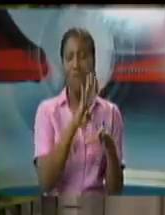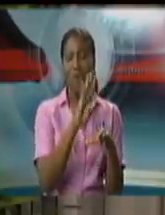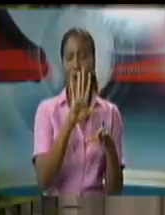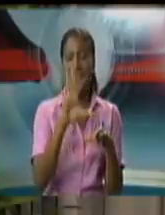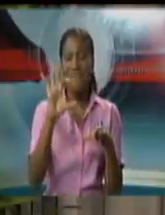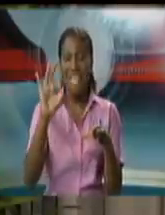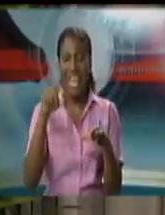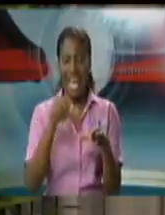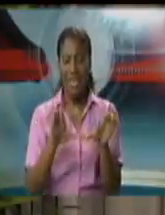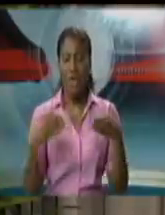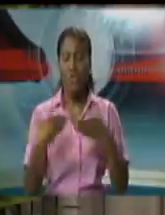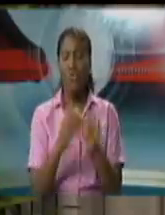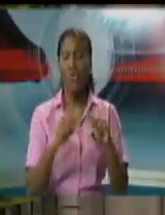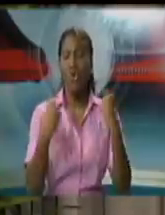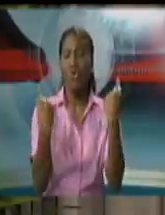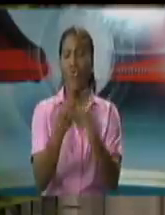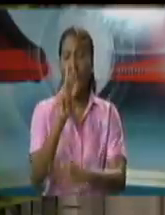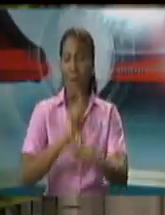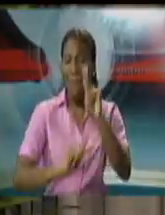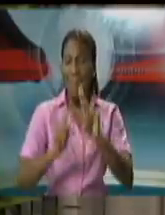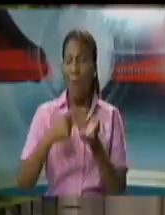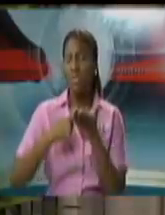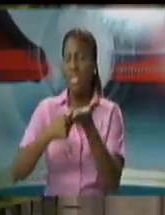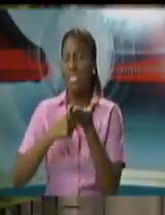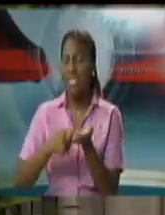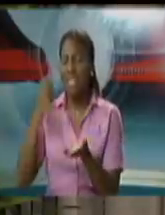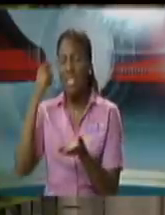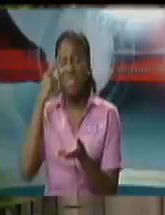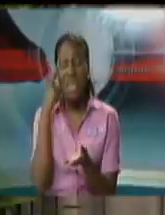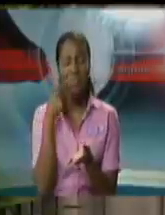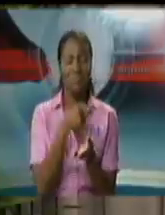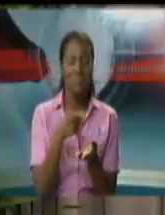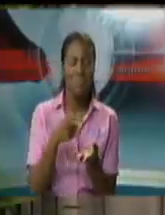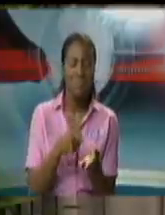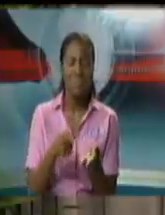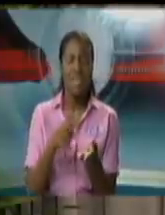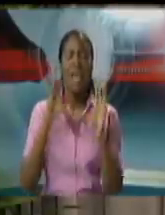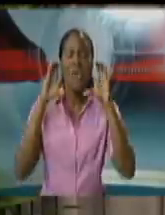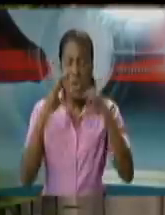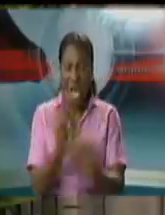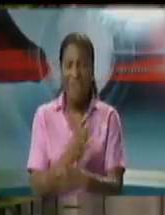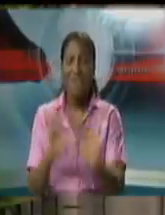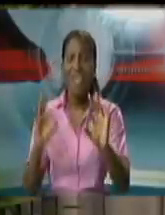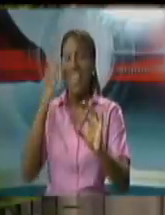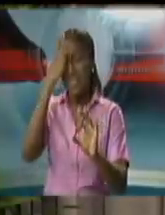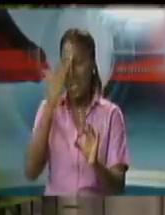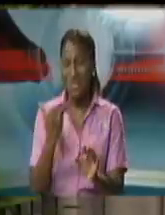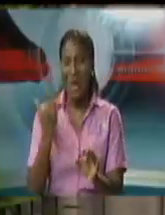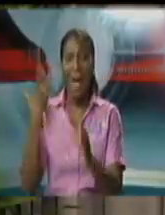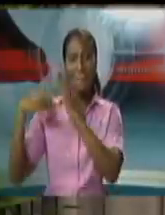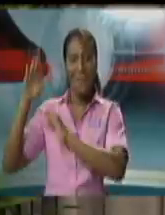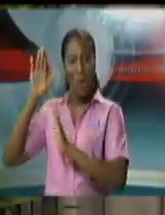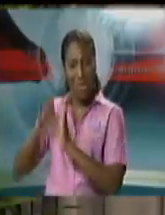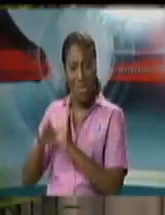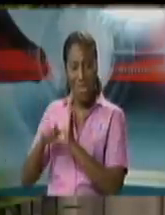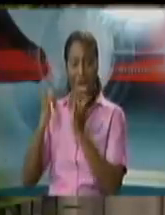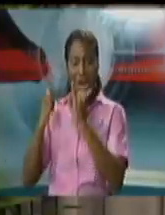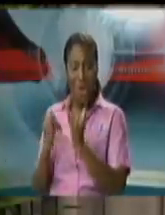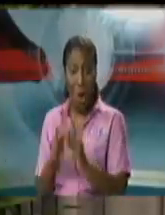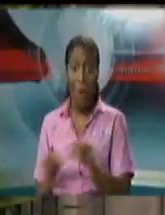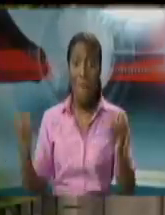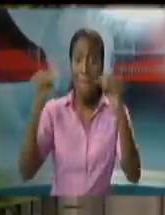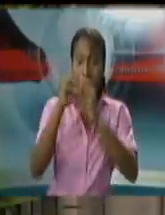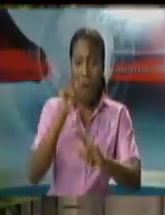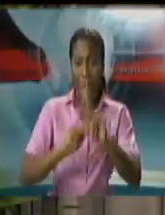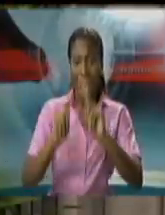category eight the number would have been 498 including the 121 persons released the 459 comes about because